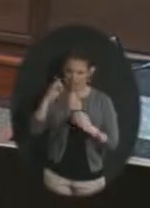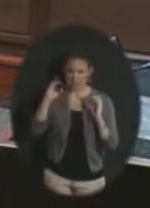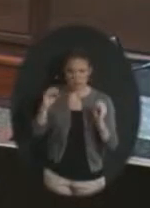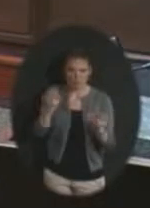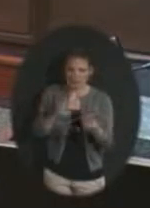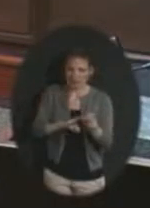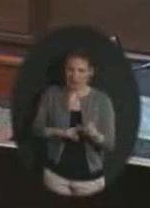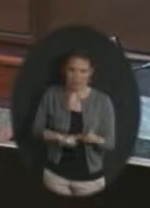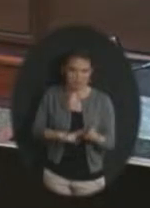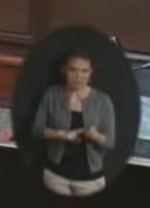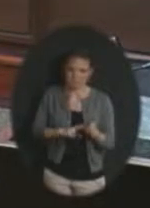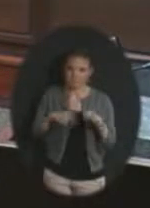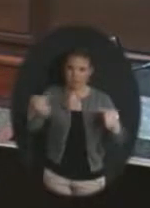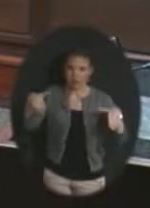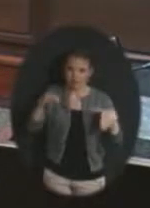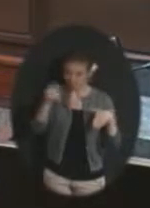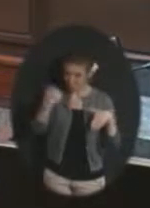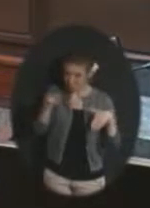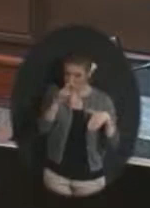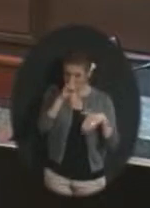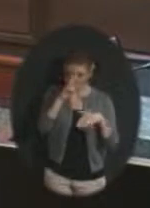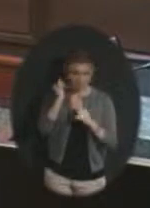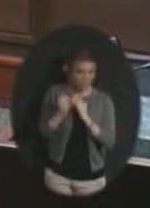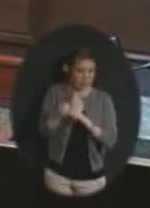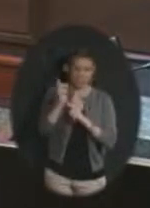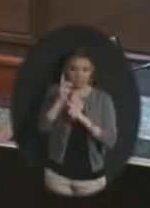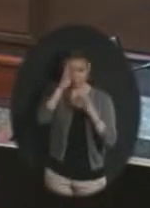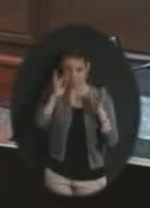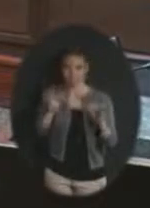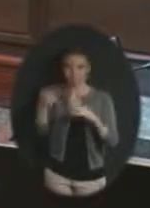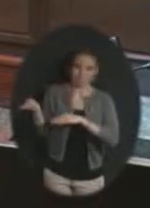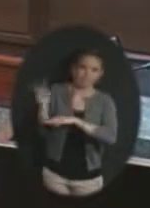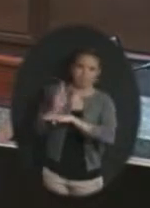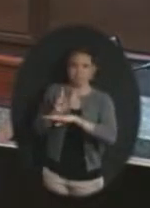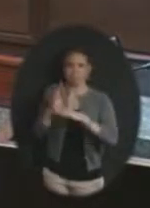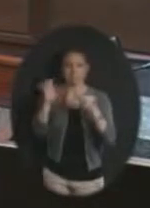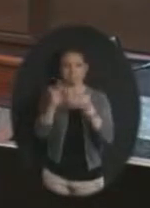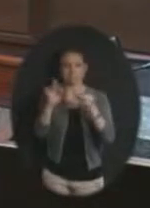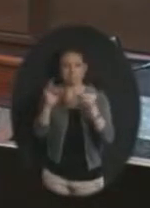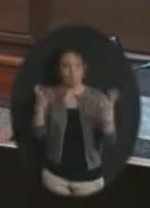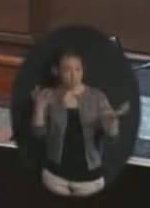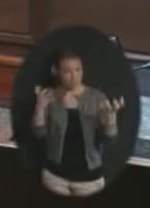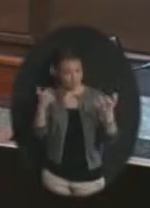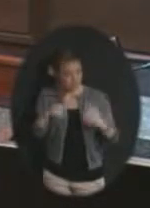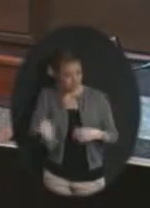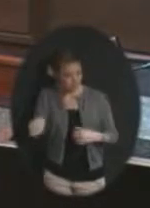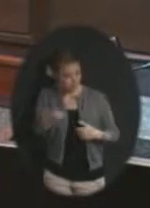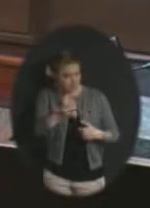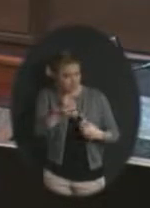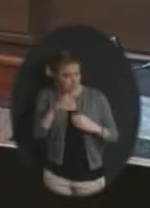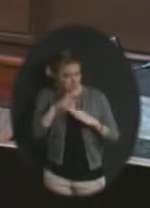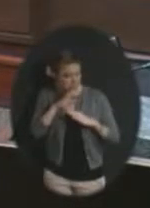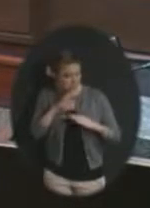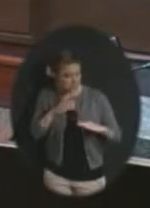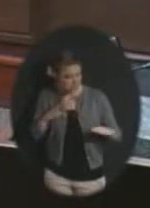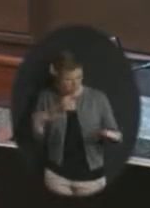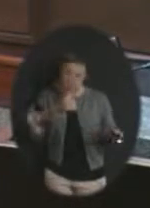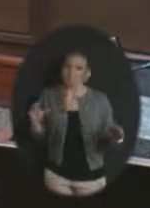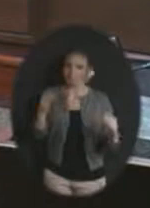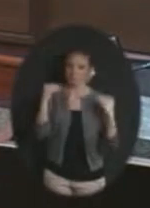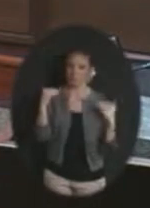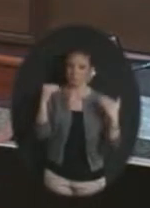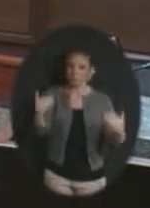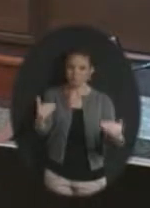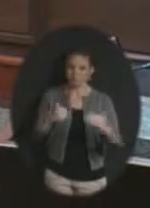is there anyone this evening who would wish to make public comment seeing none we will move along